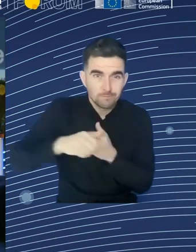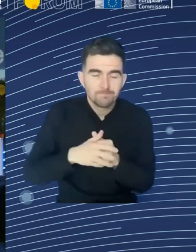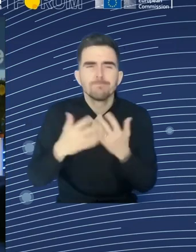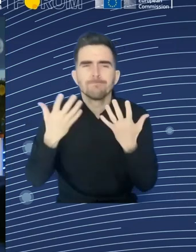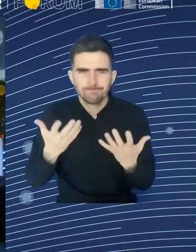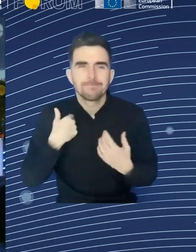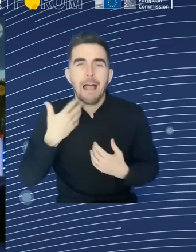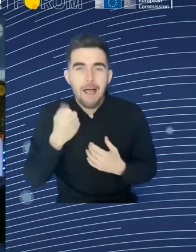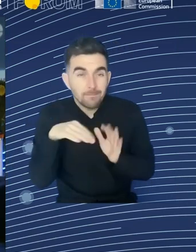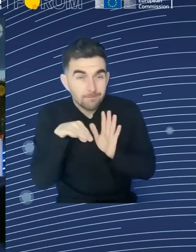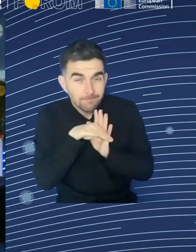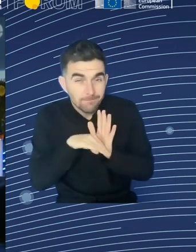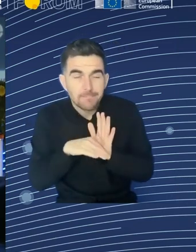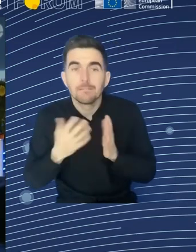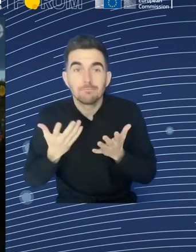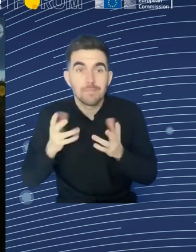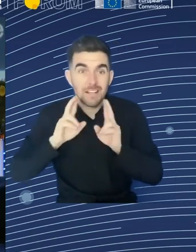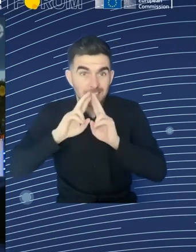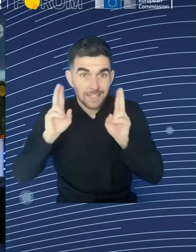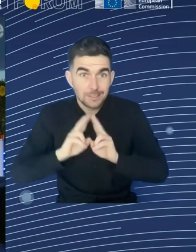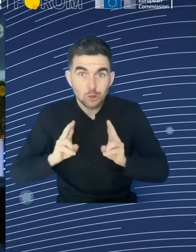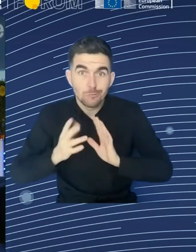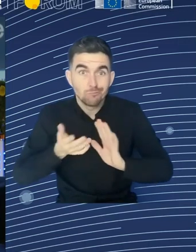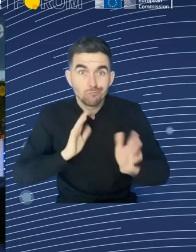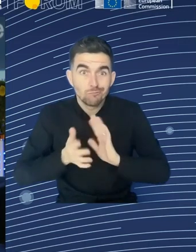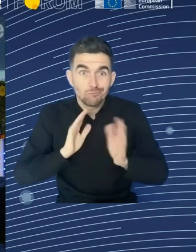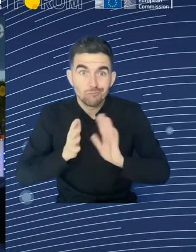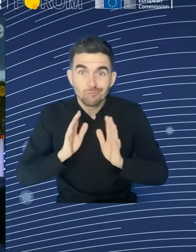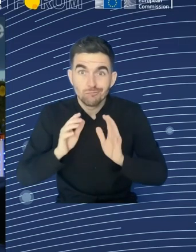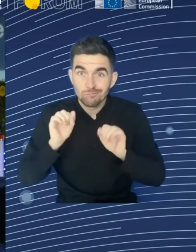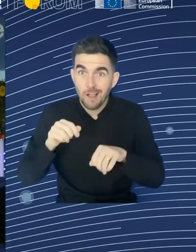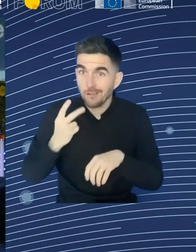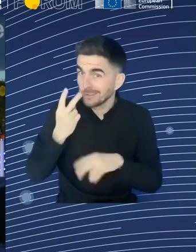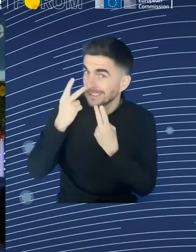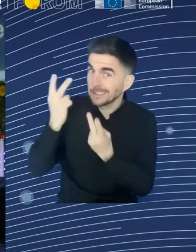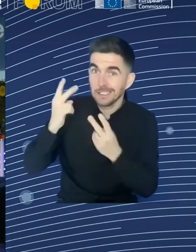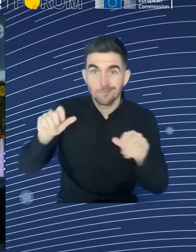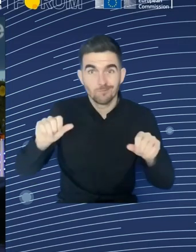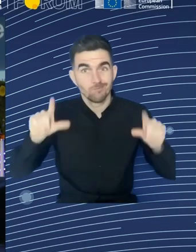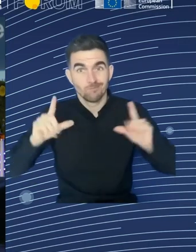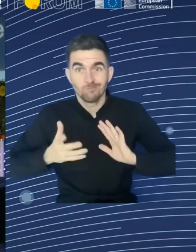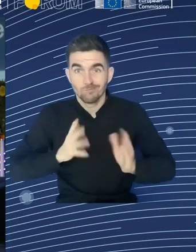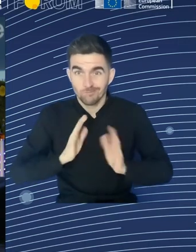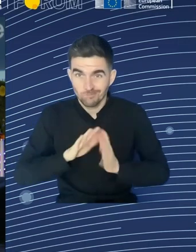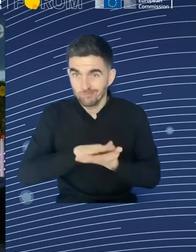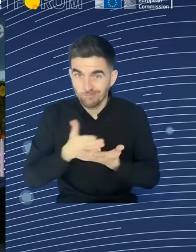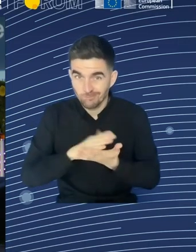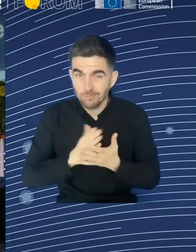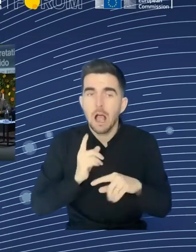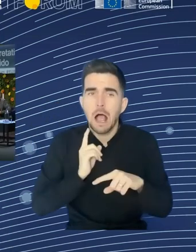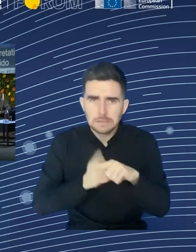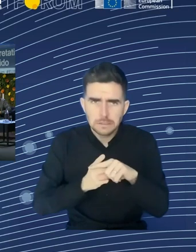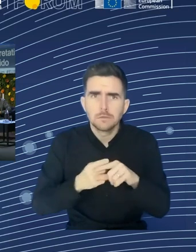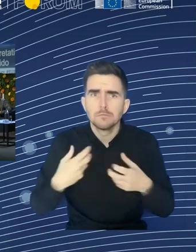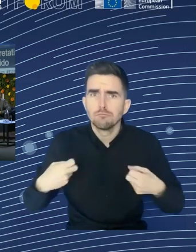We're going to use the Slido tool as you can see there on the big screen. You can scan that QR code or you can go to slido.com